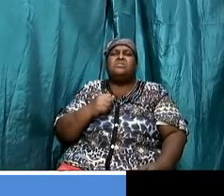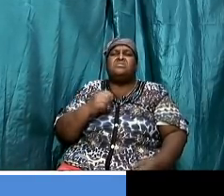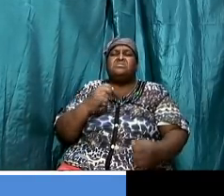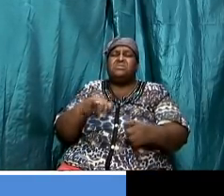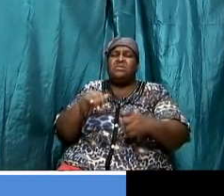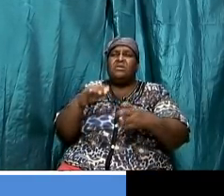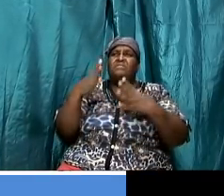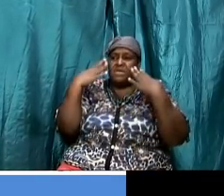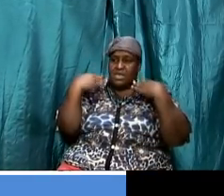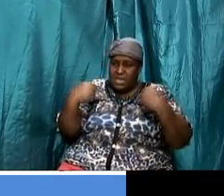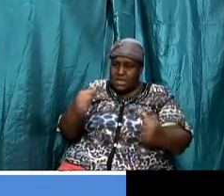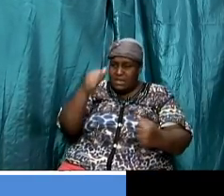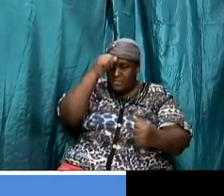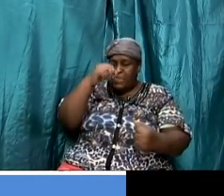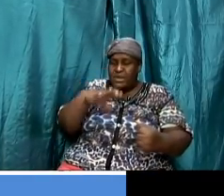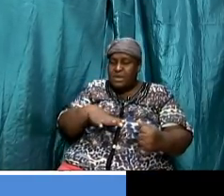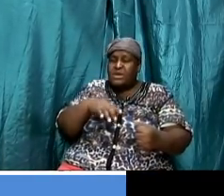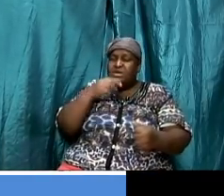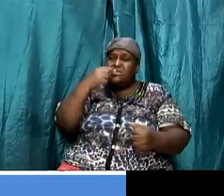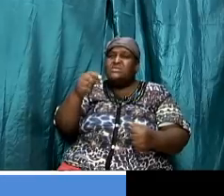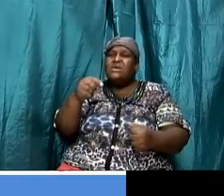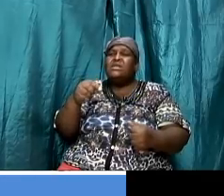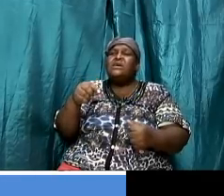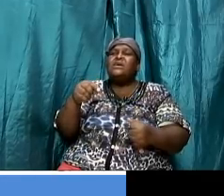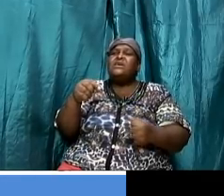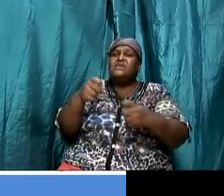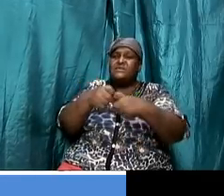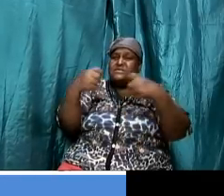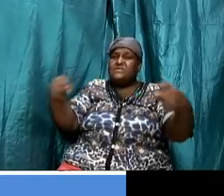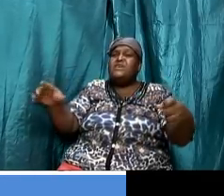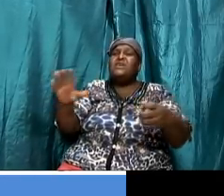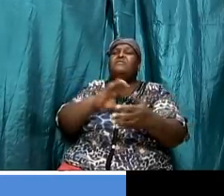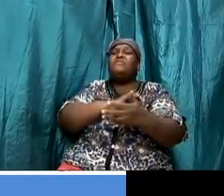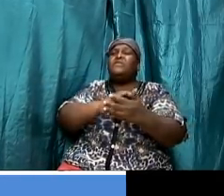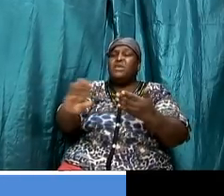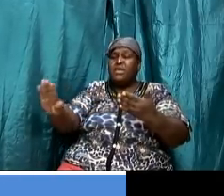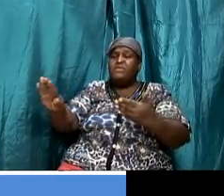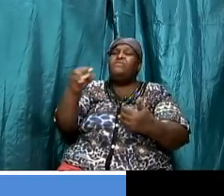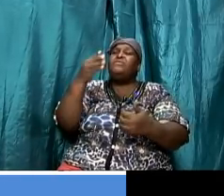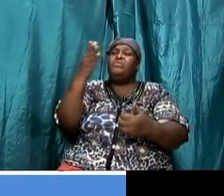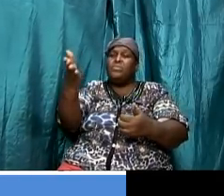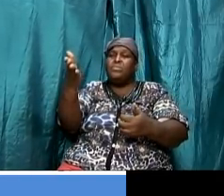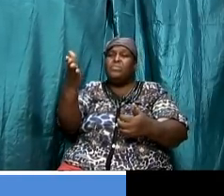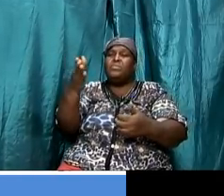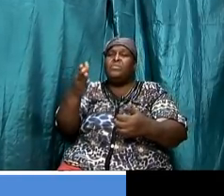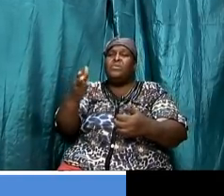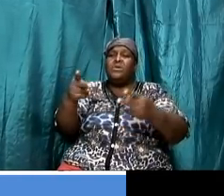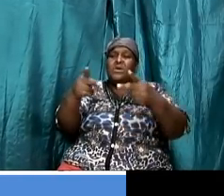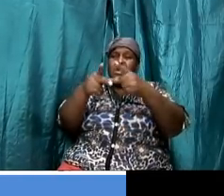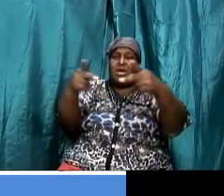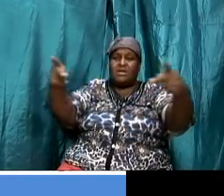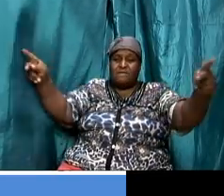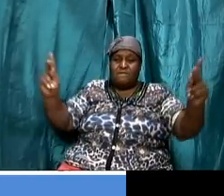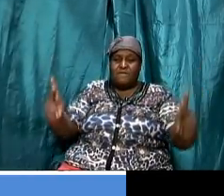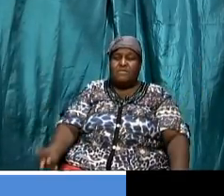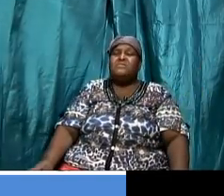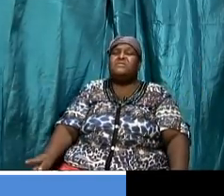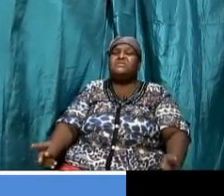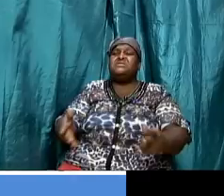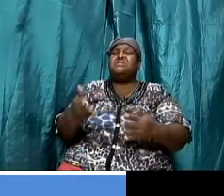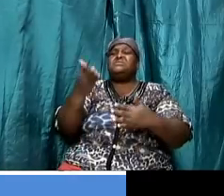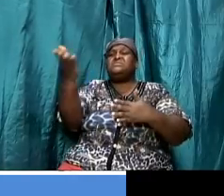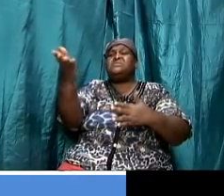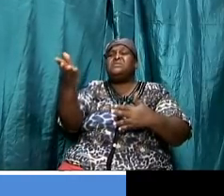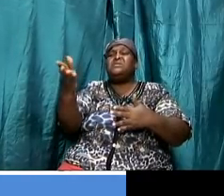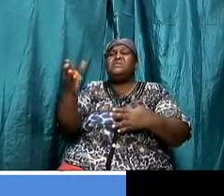he said boy your sins be forgiven thee and the disciples and and the pharisees that were there were practically confused because they were saying in their